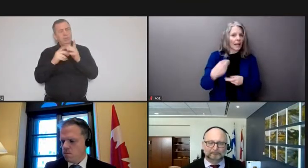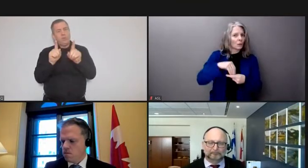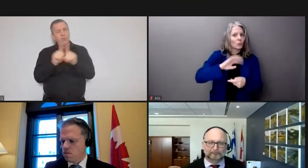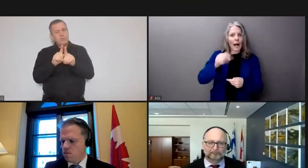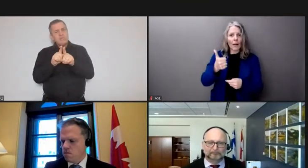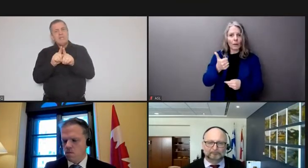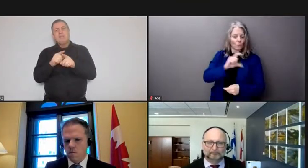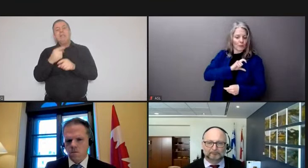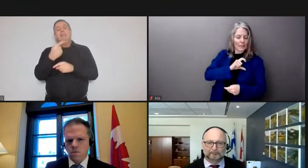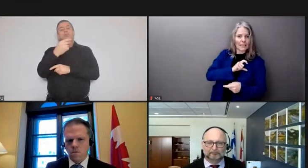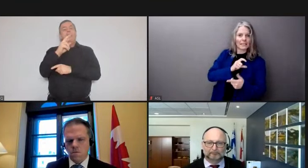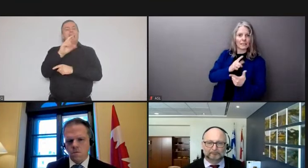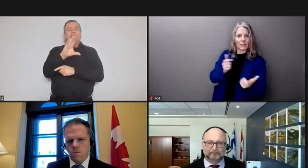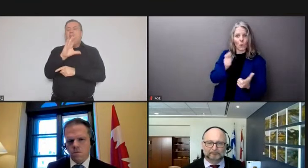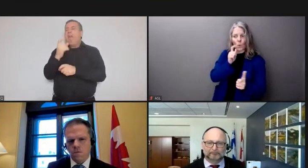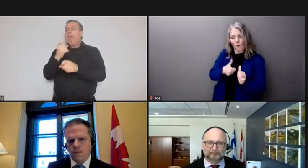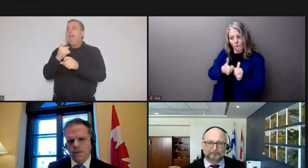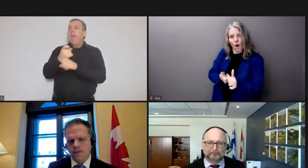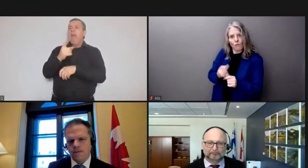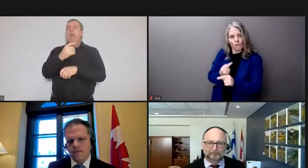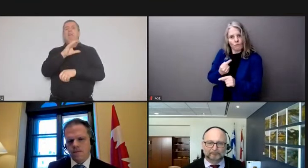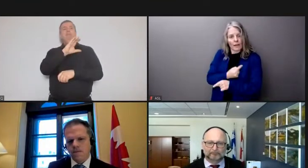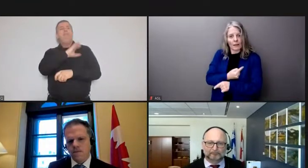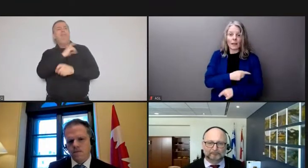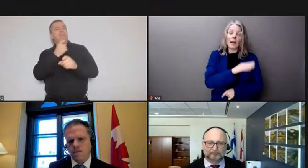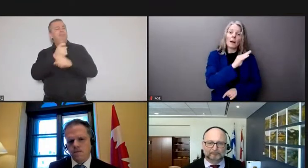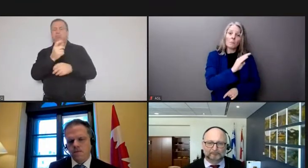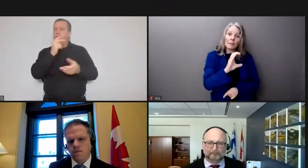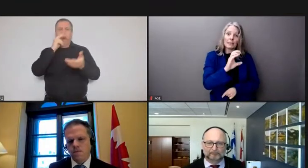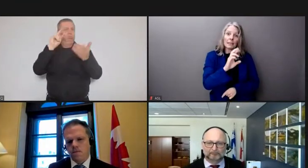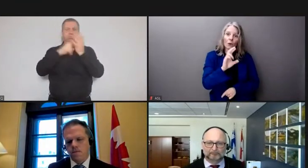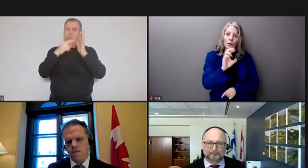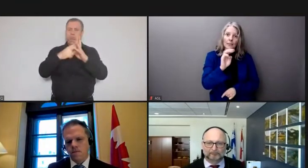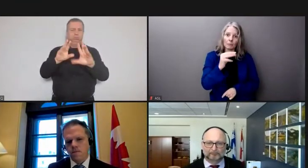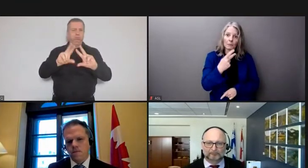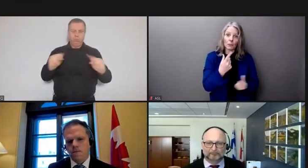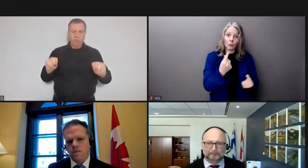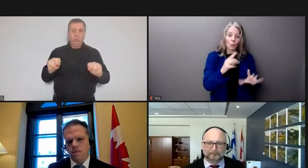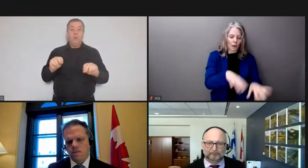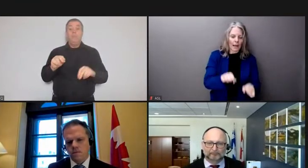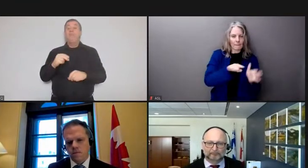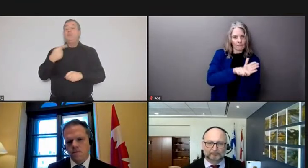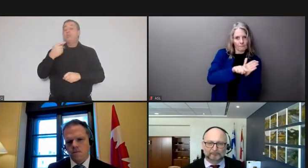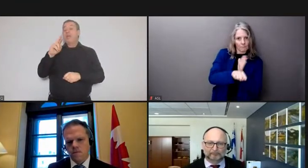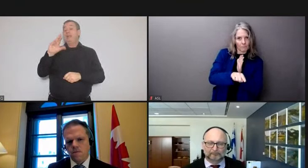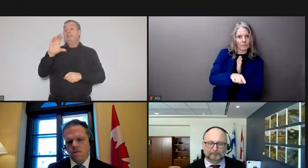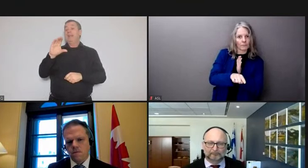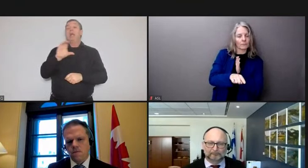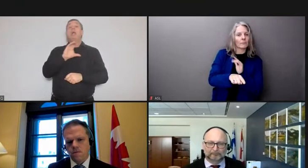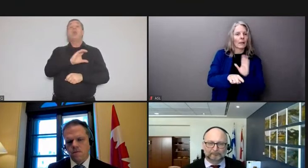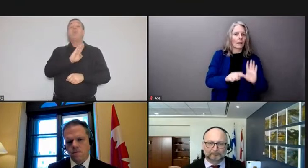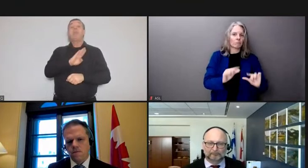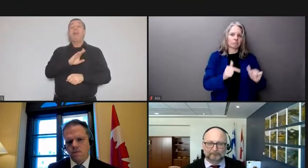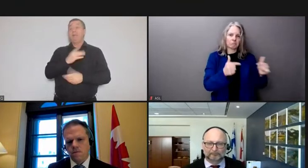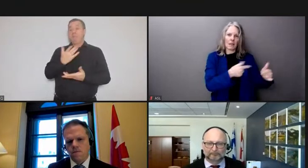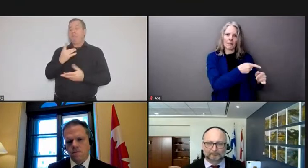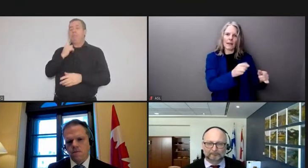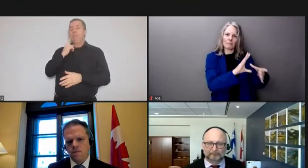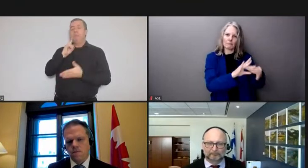enforcement bc rcmp are investigating and i will leave further details to them